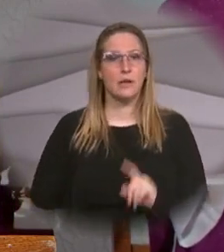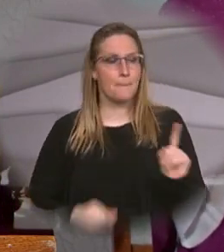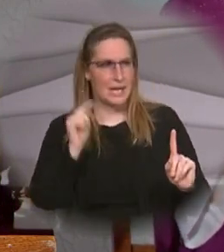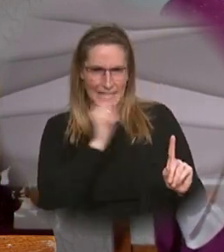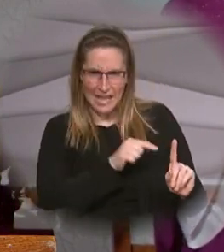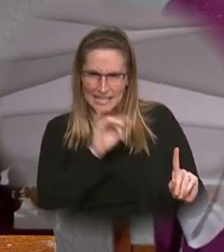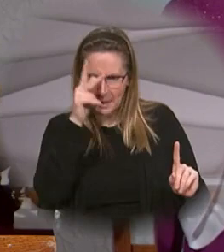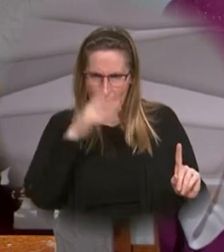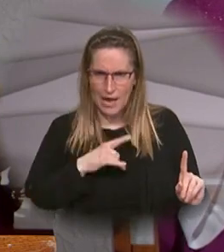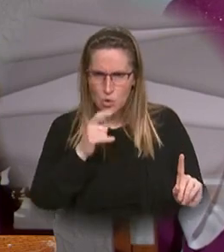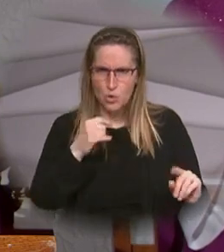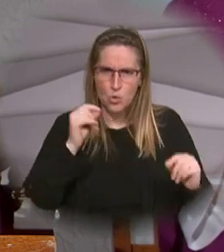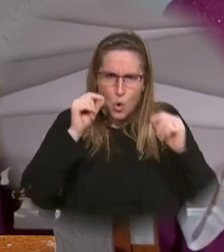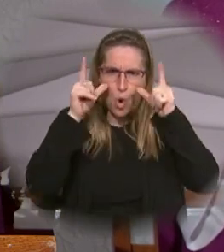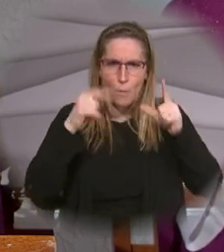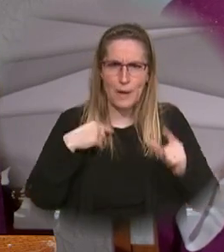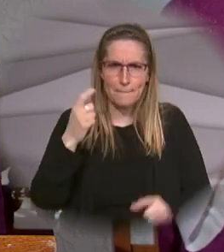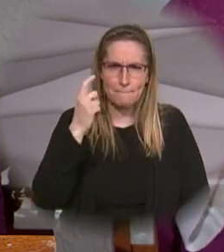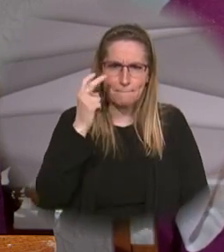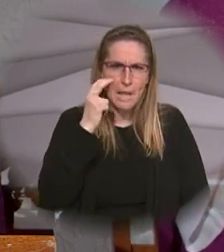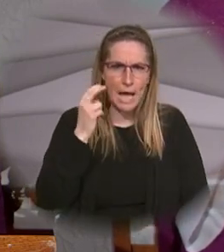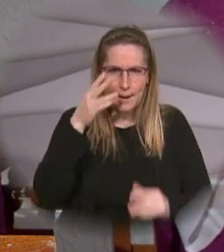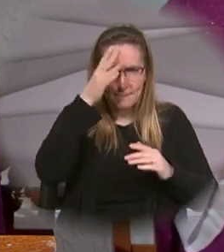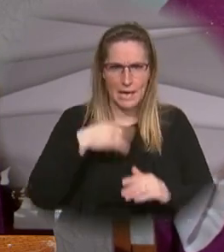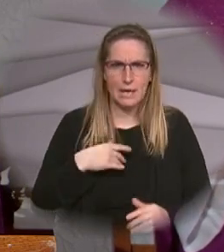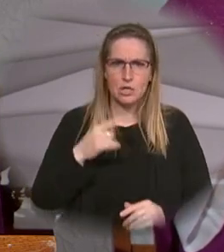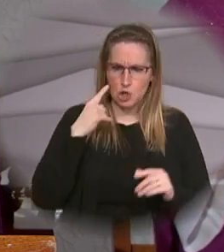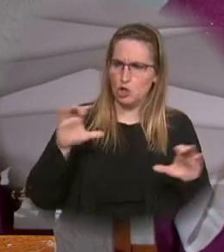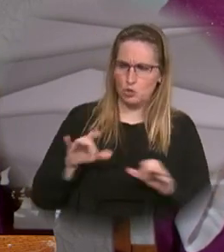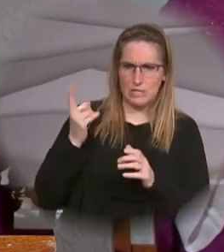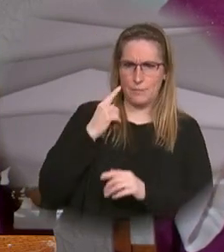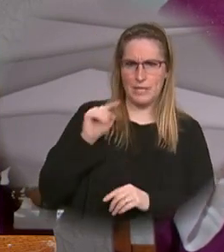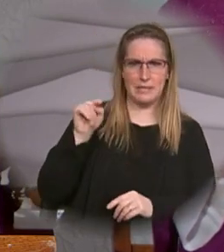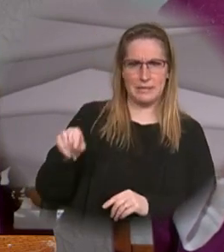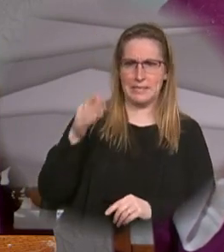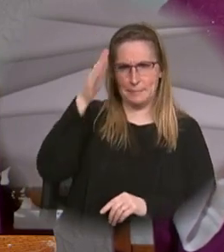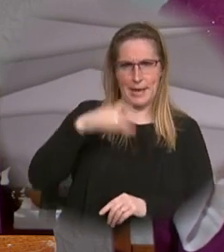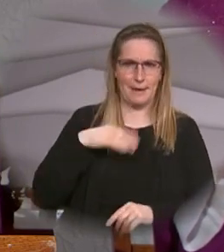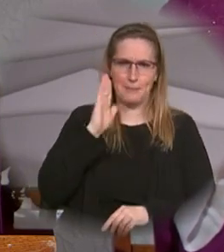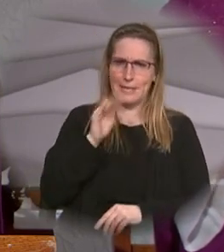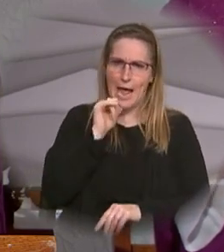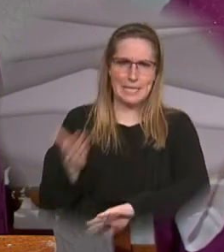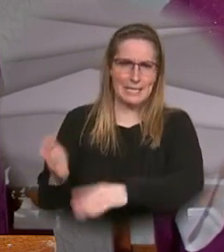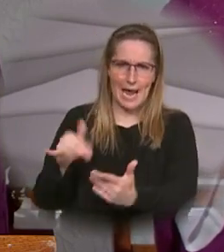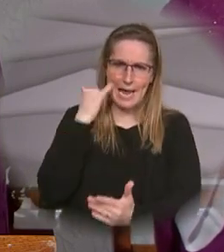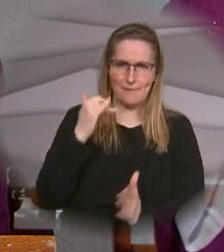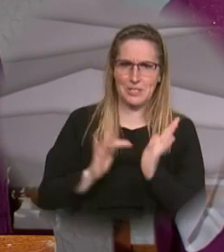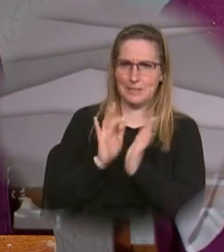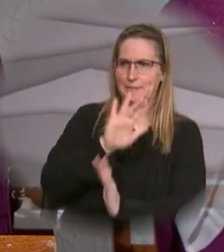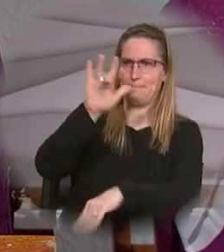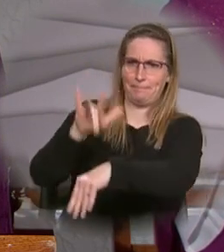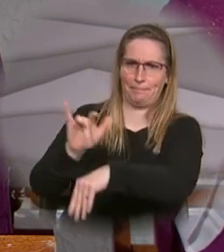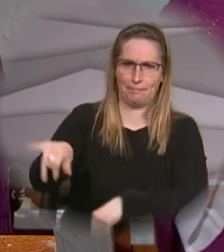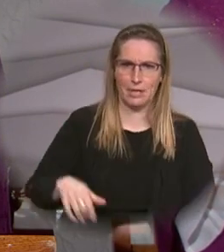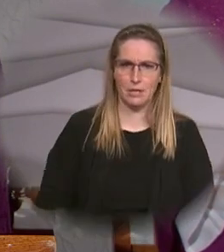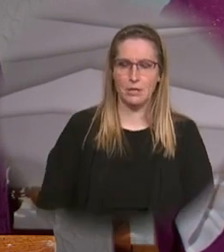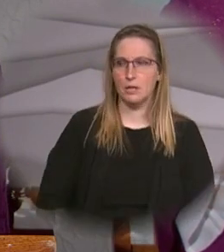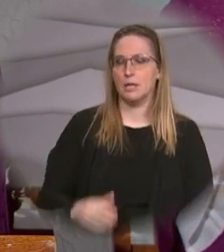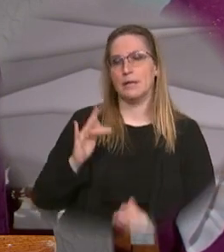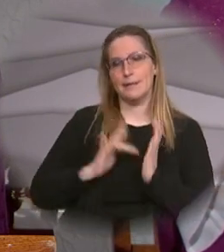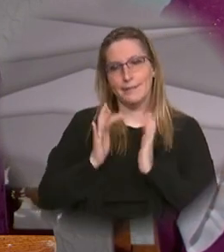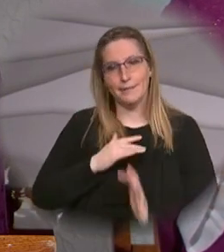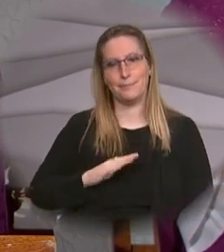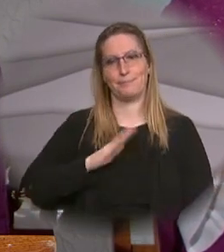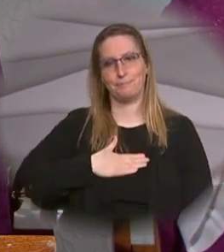the eyes of the blind man have done something so that this man would not have died so Jesus perturbed again